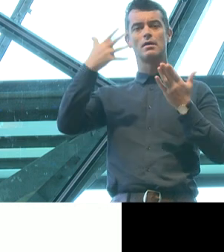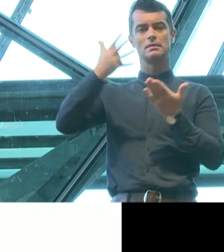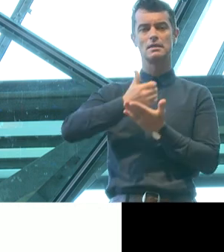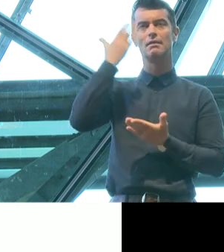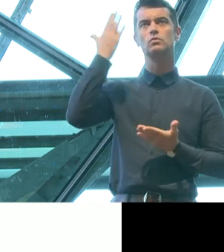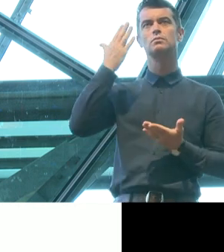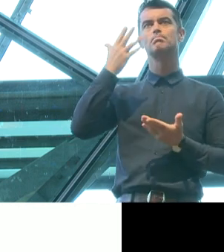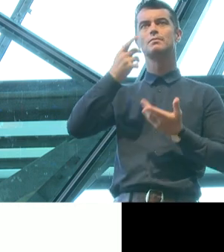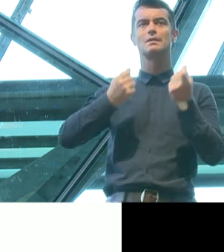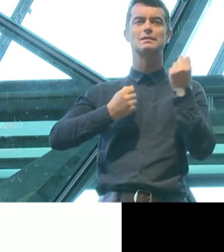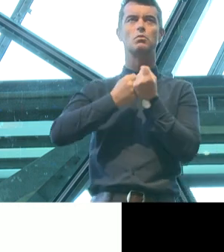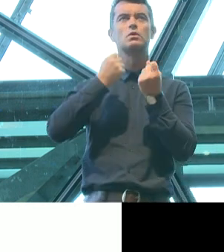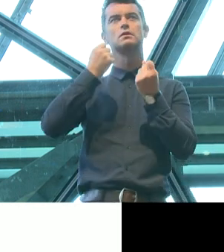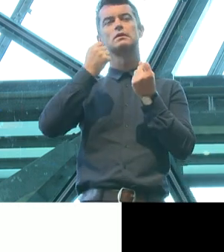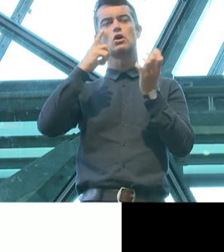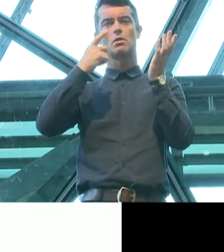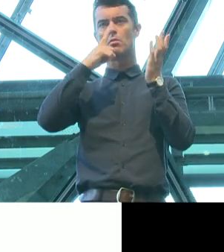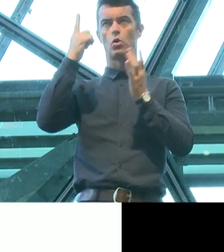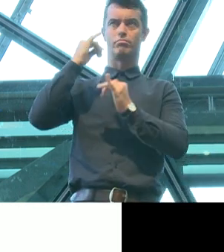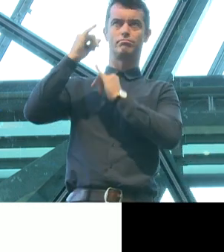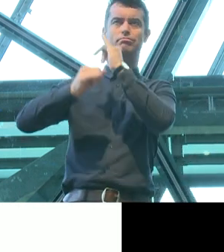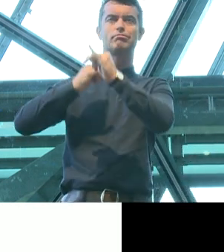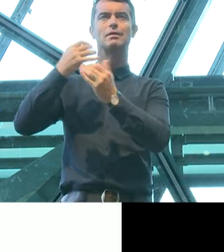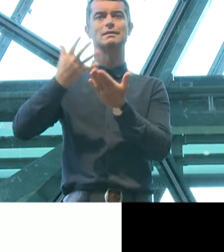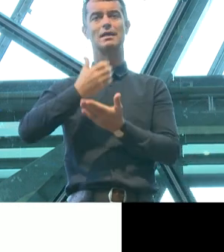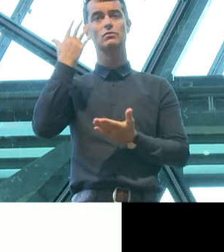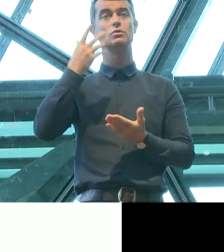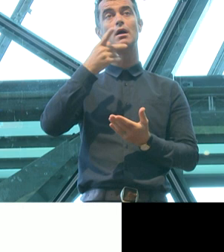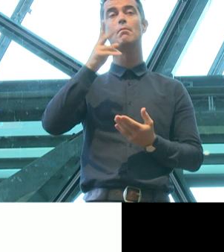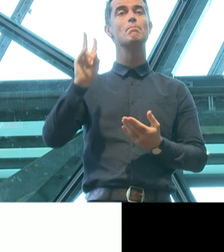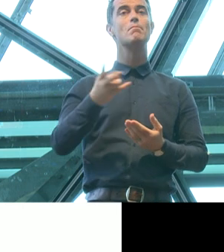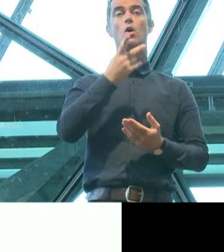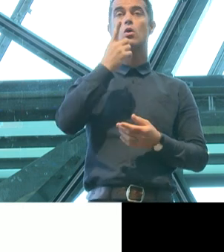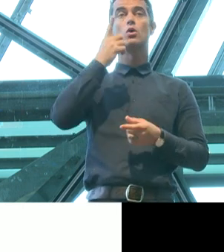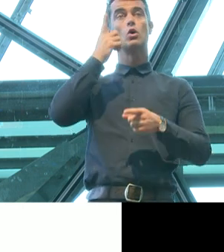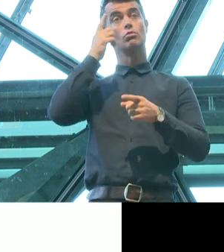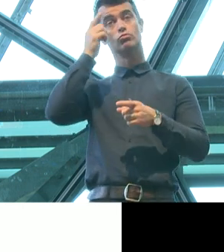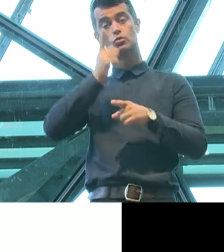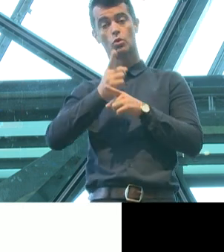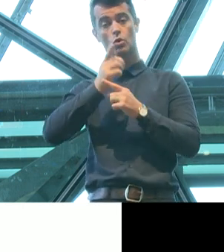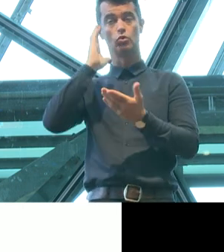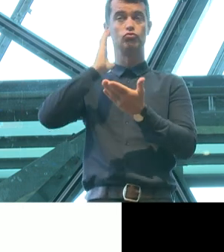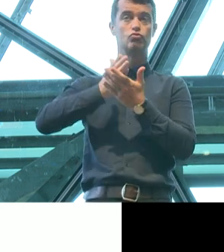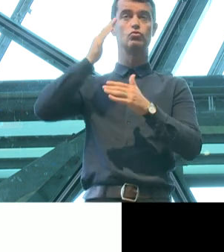and critics, sometimes both at the same time, were talking about something that wasn't quite what Safe Schools was.